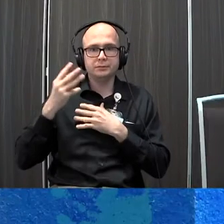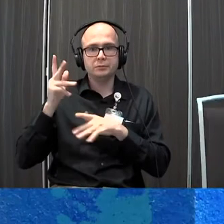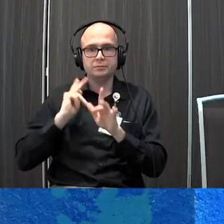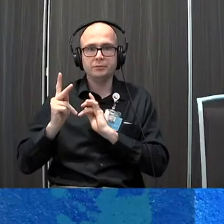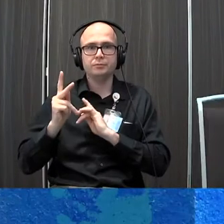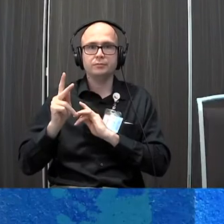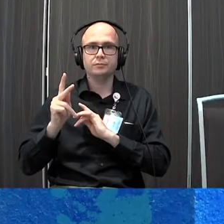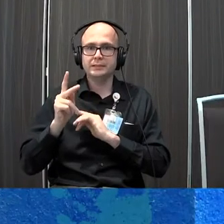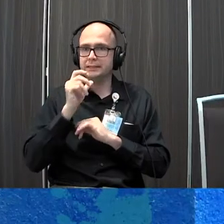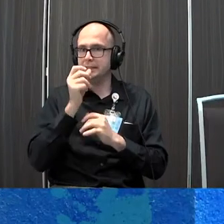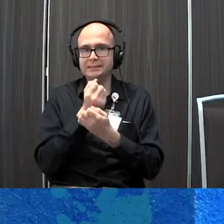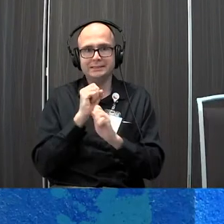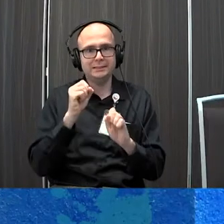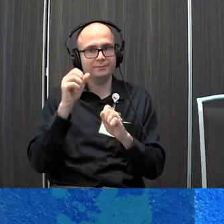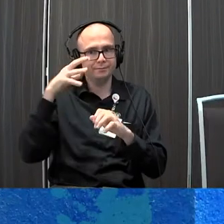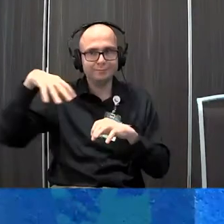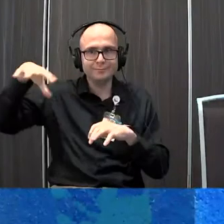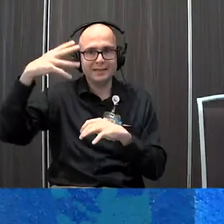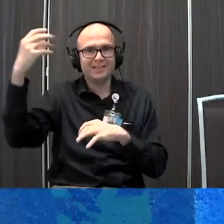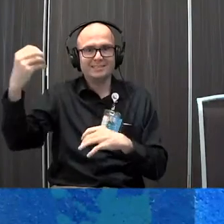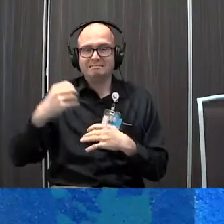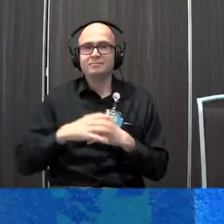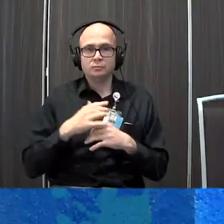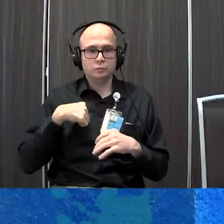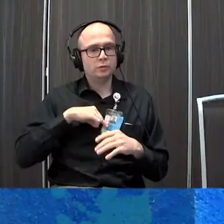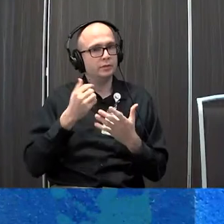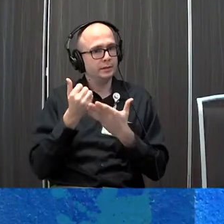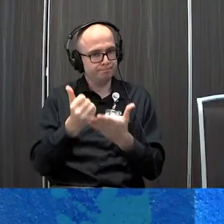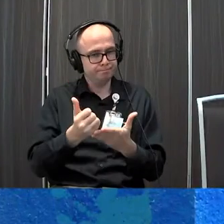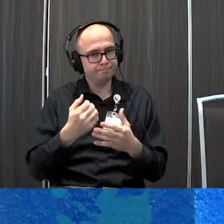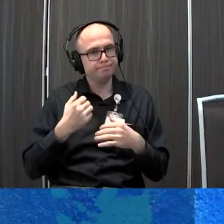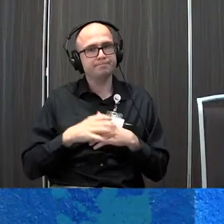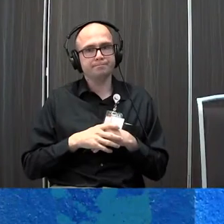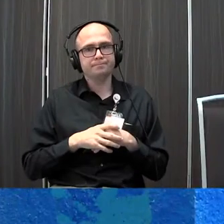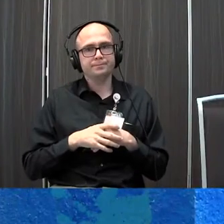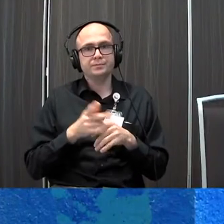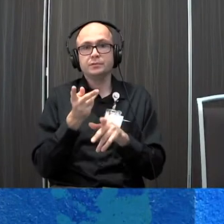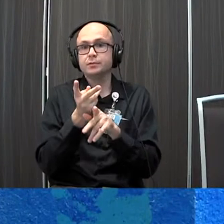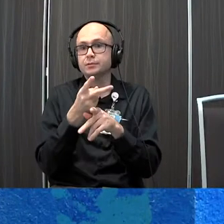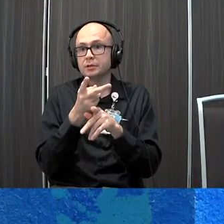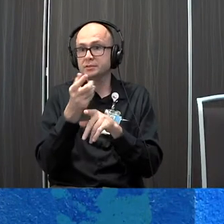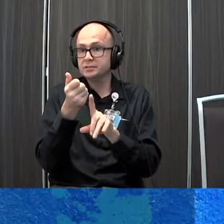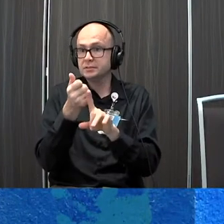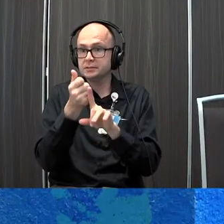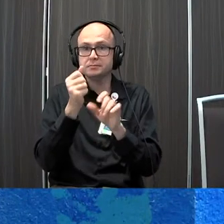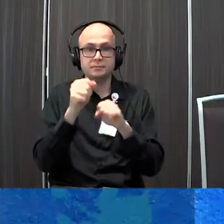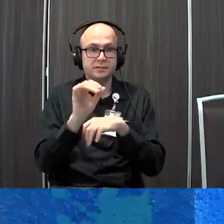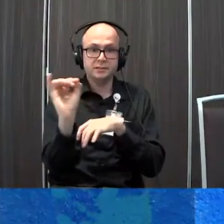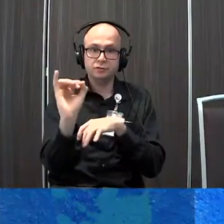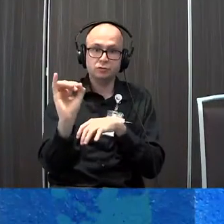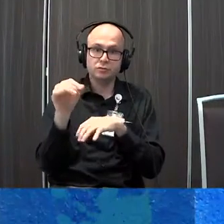riding not so safe in our communities and we are definitely here to help the products are able to go through insurance